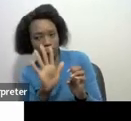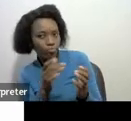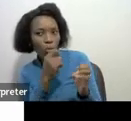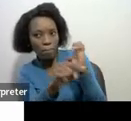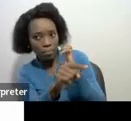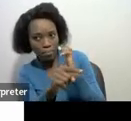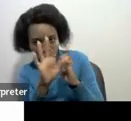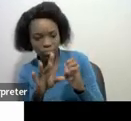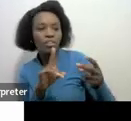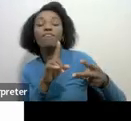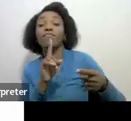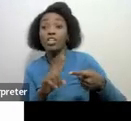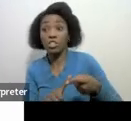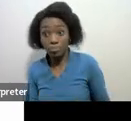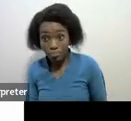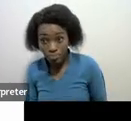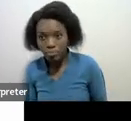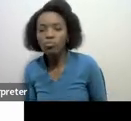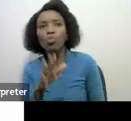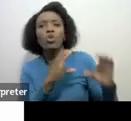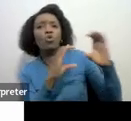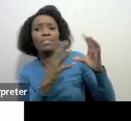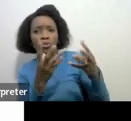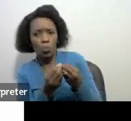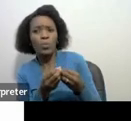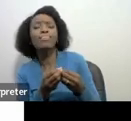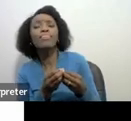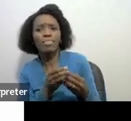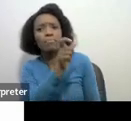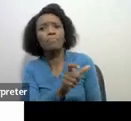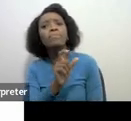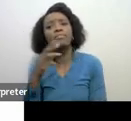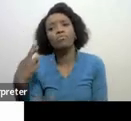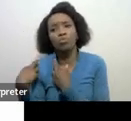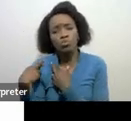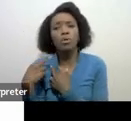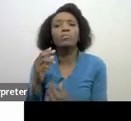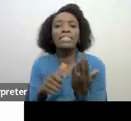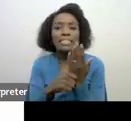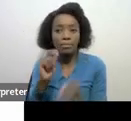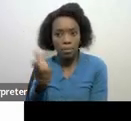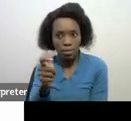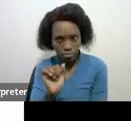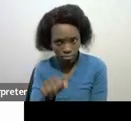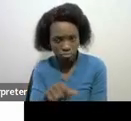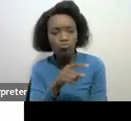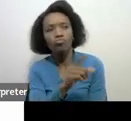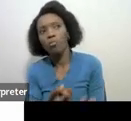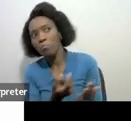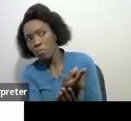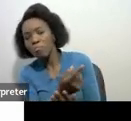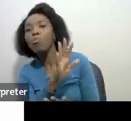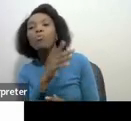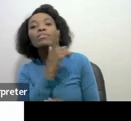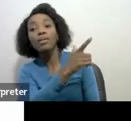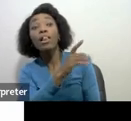to the taxpayers to ensure that you are informed in terms of the status of your tax